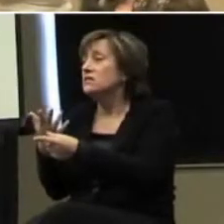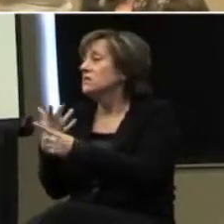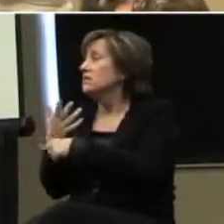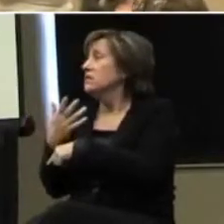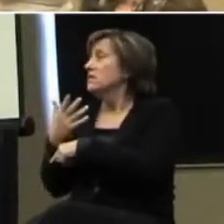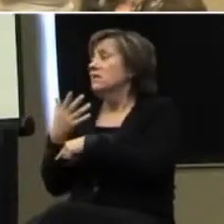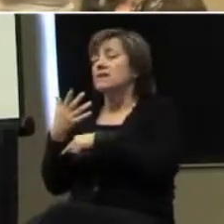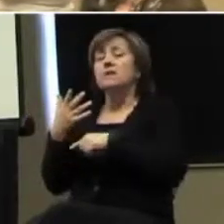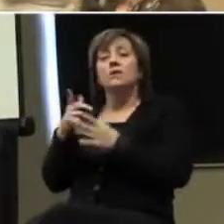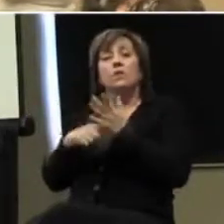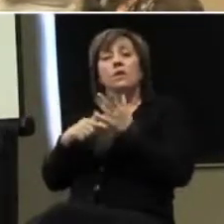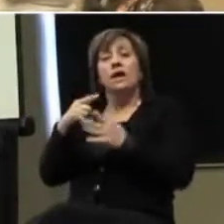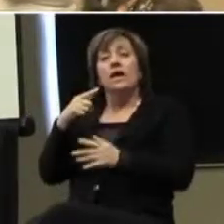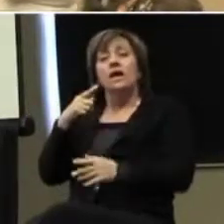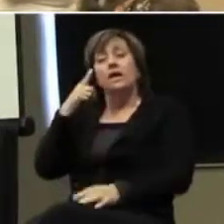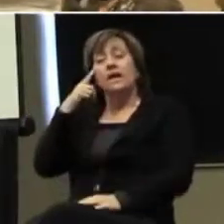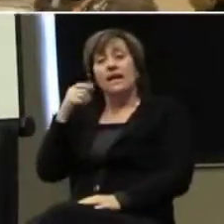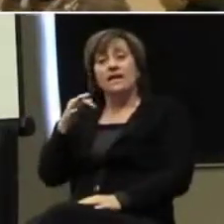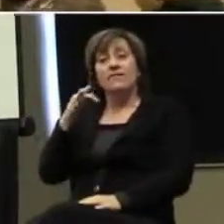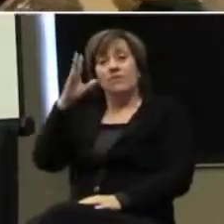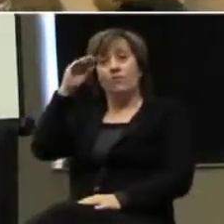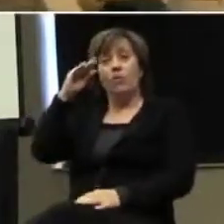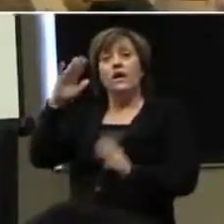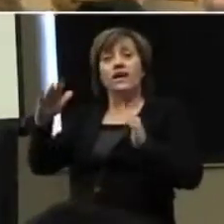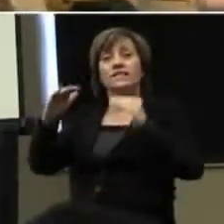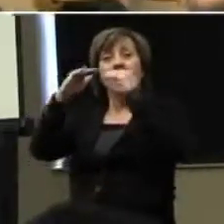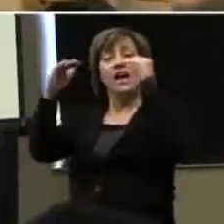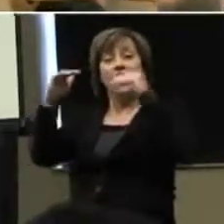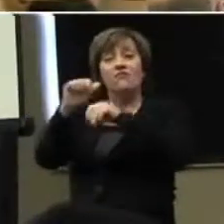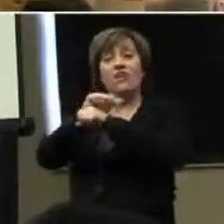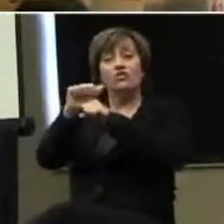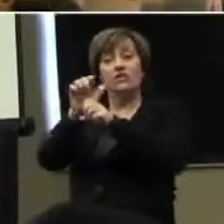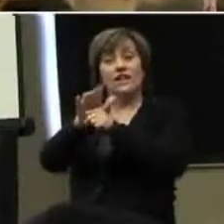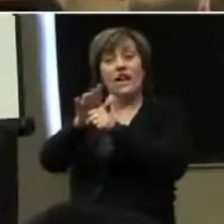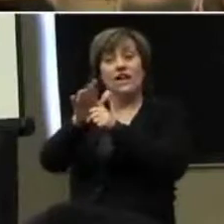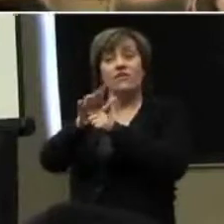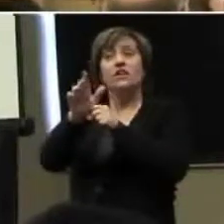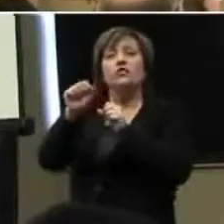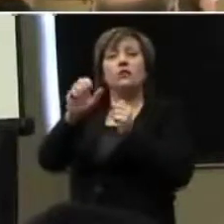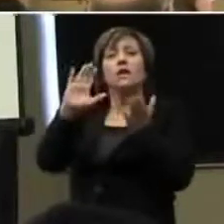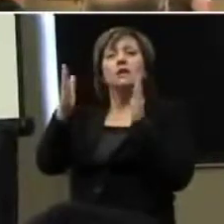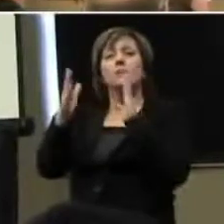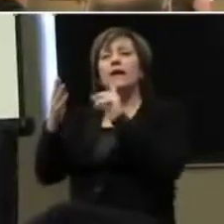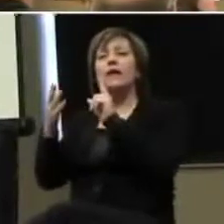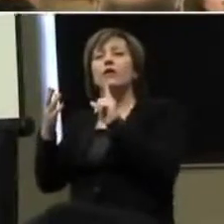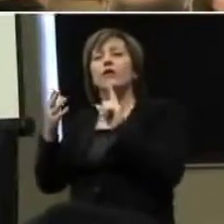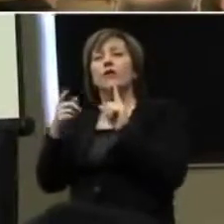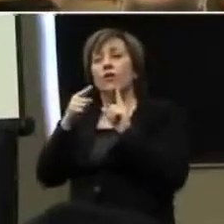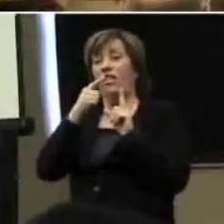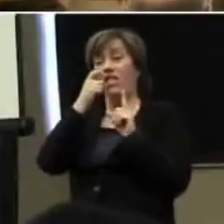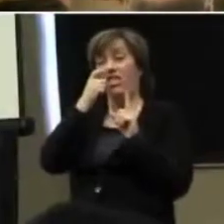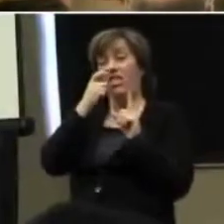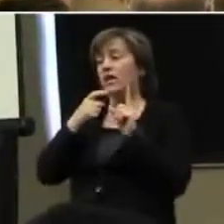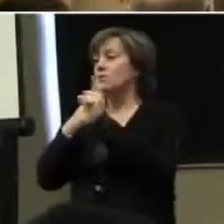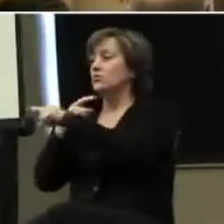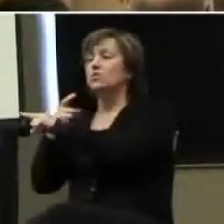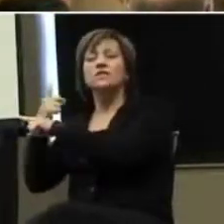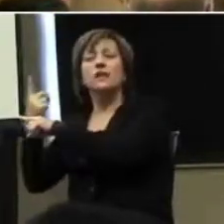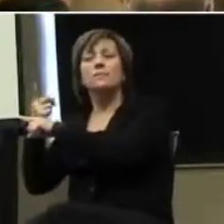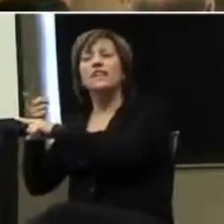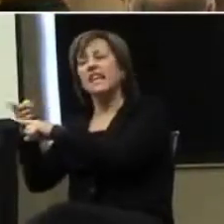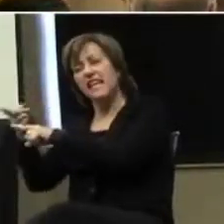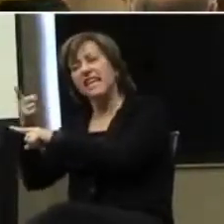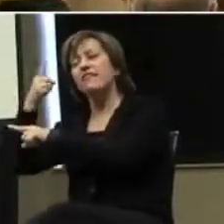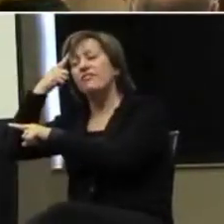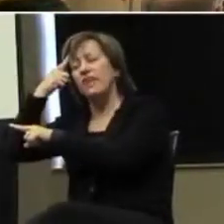Okay. Because what I'm saying is if he's high functioning enough, you can compare it for him to something is absolutely disgusting for